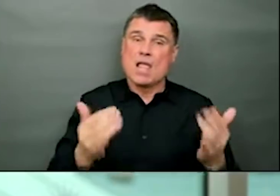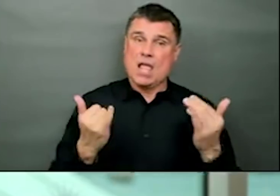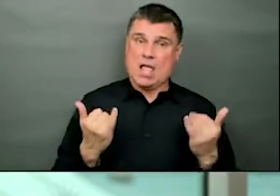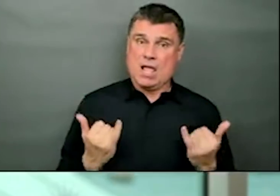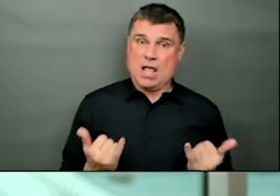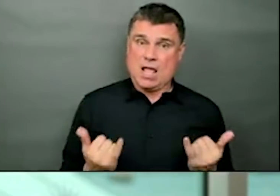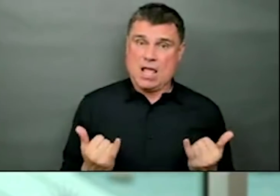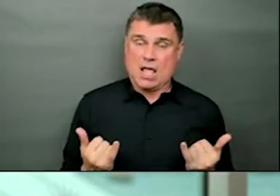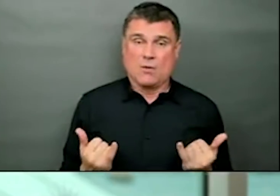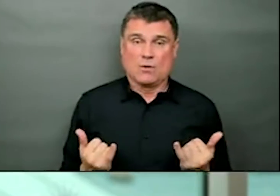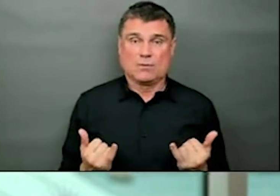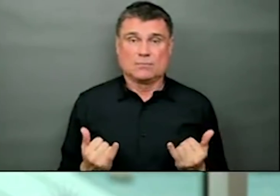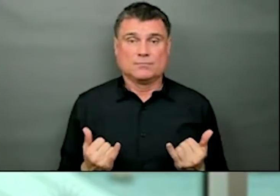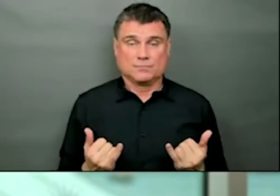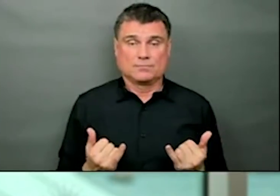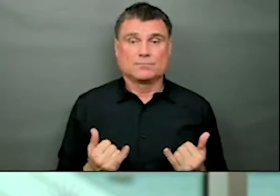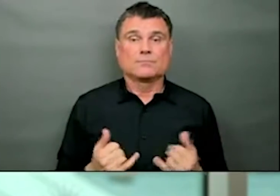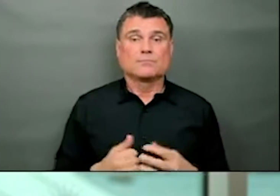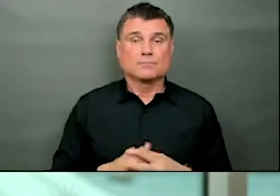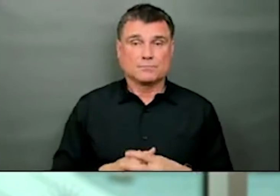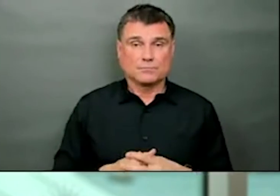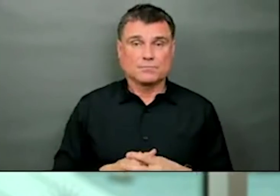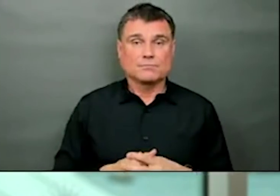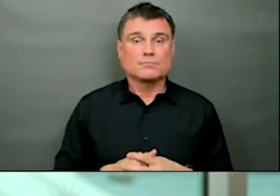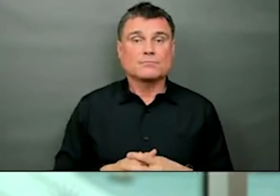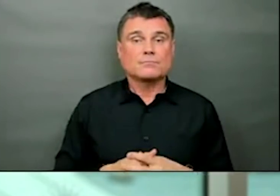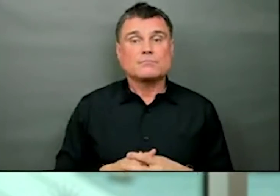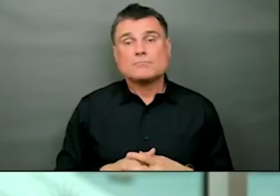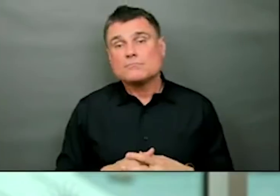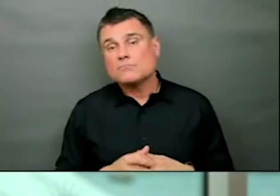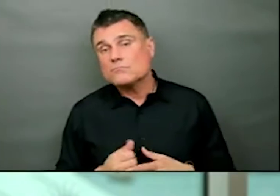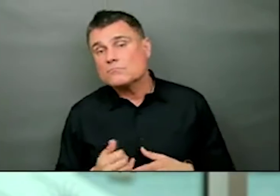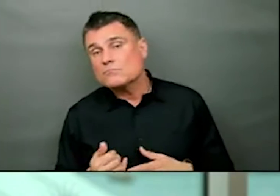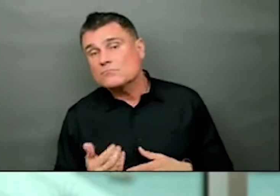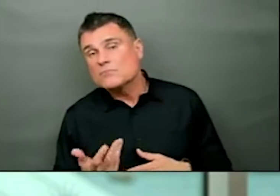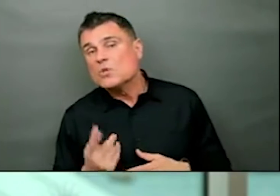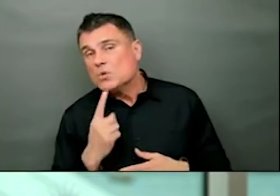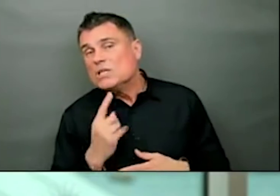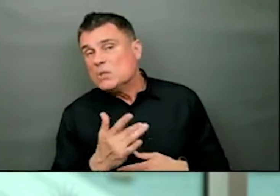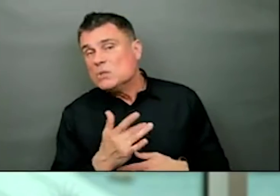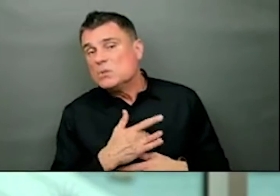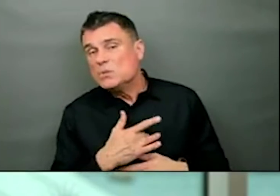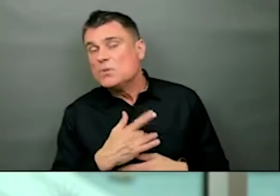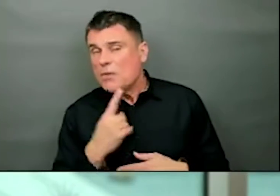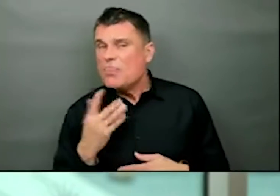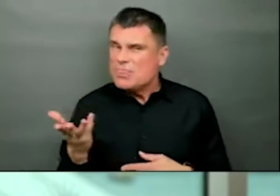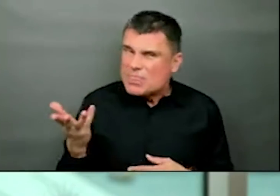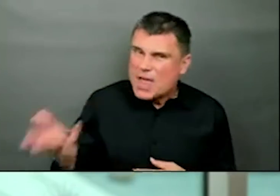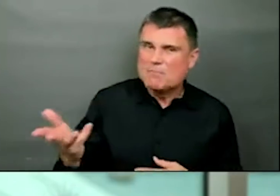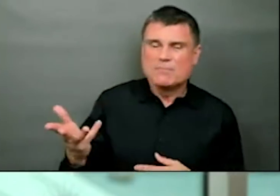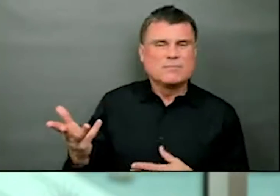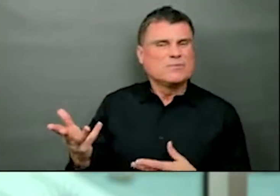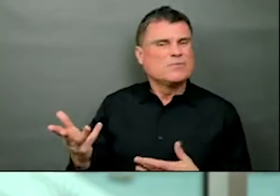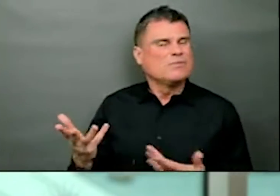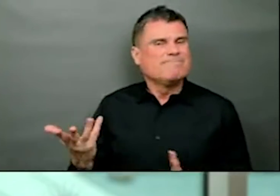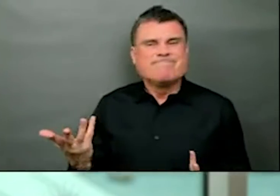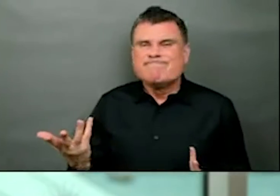that at the moment, for example, people will have funeral